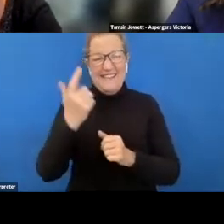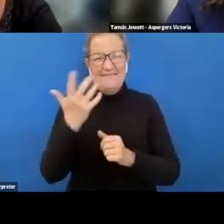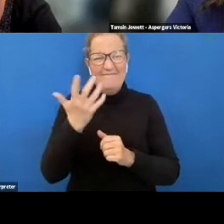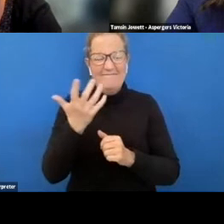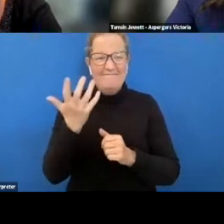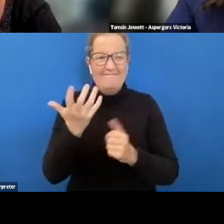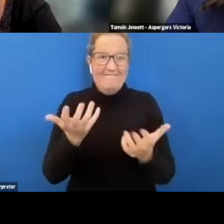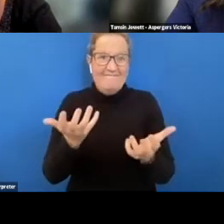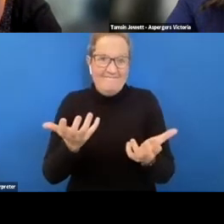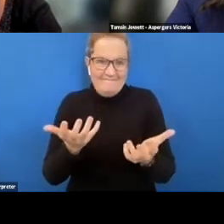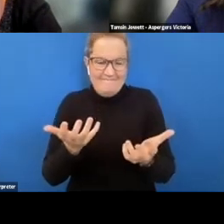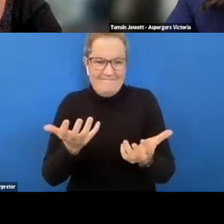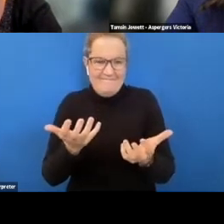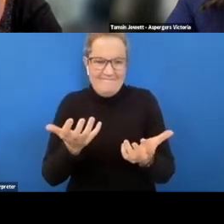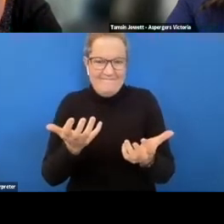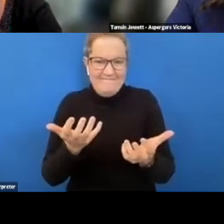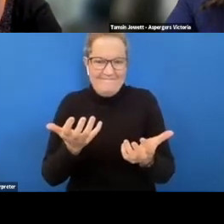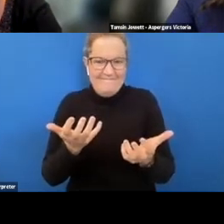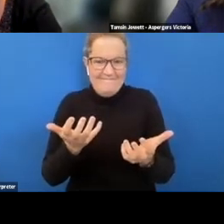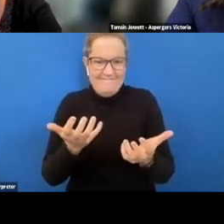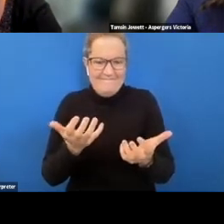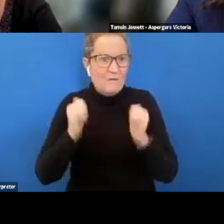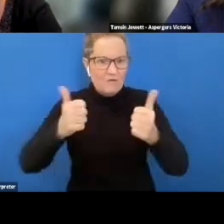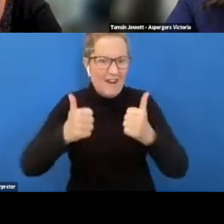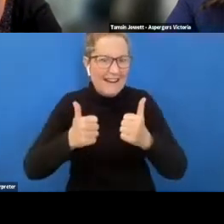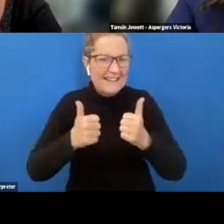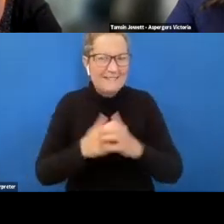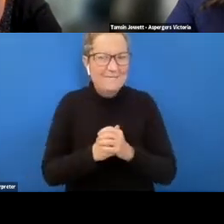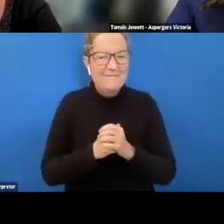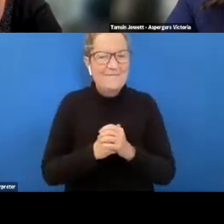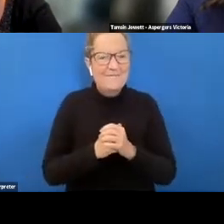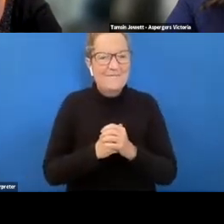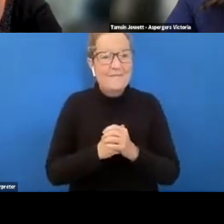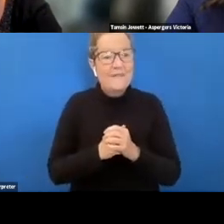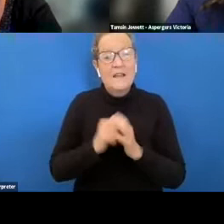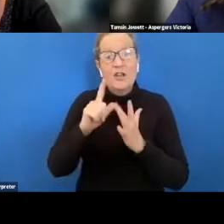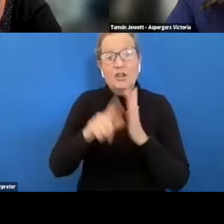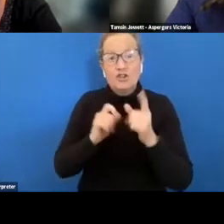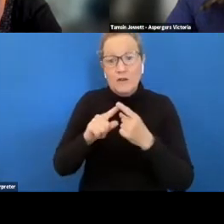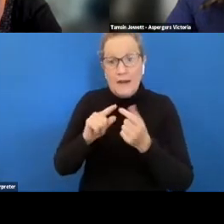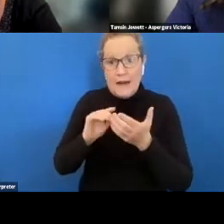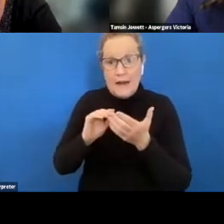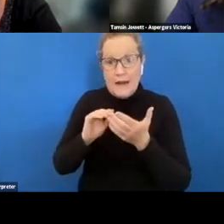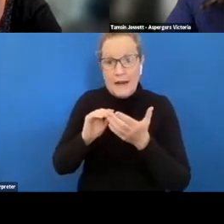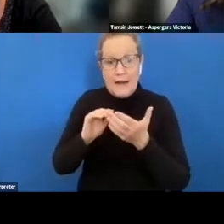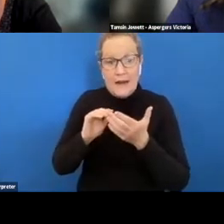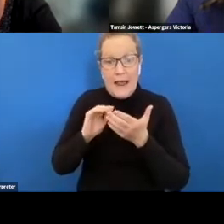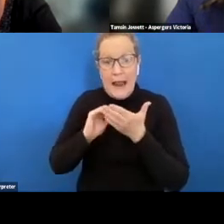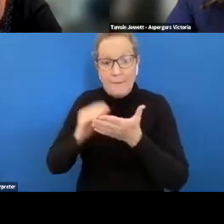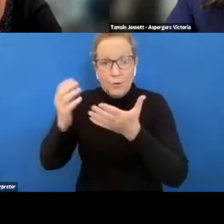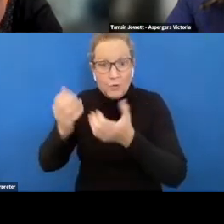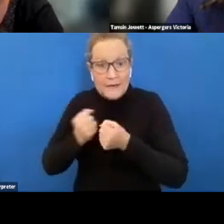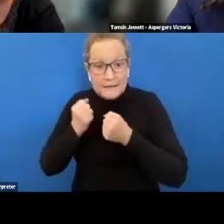just um and i guess it's been really great yeah and helping you gain employment so you could